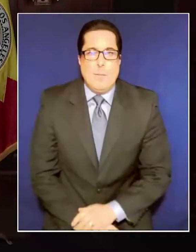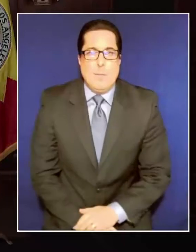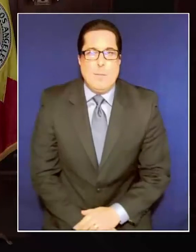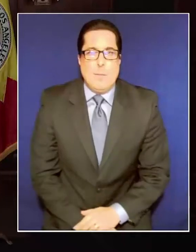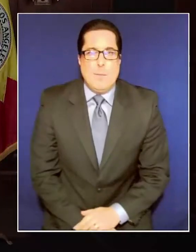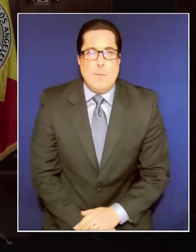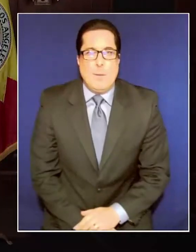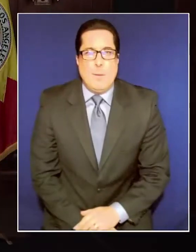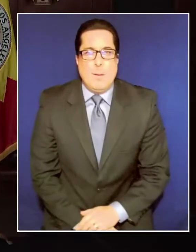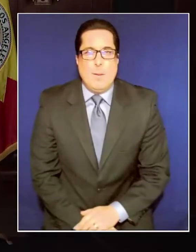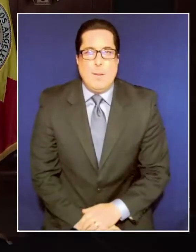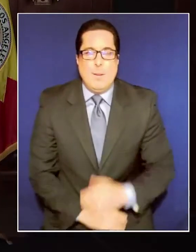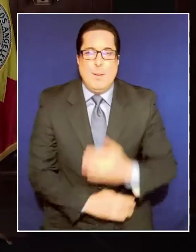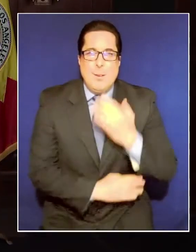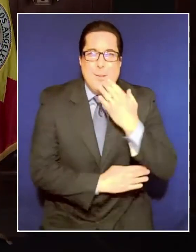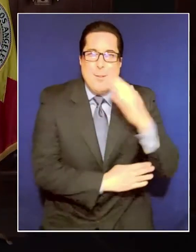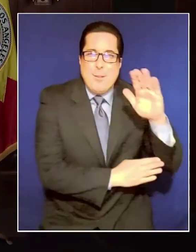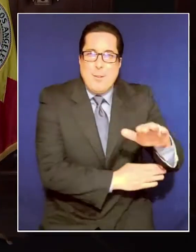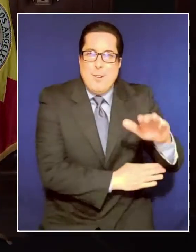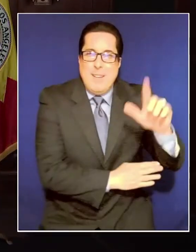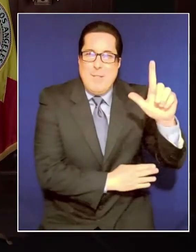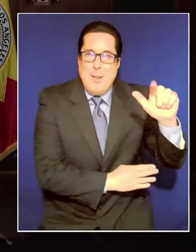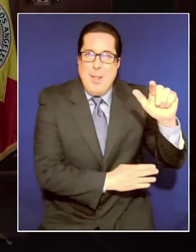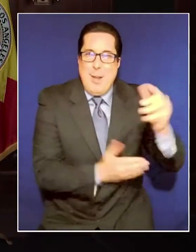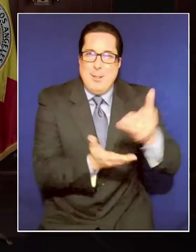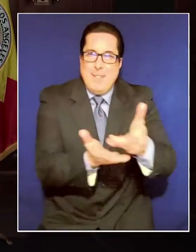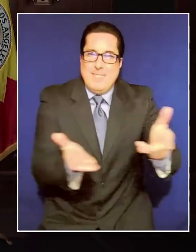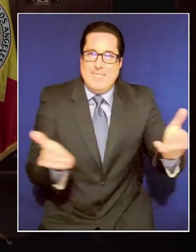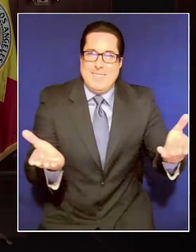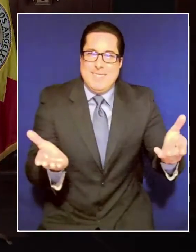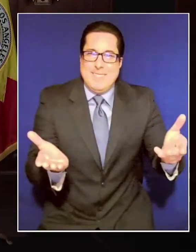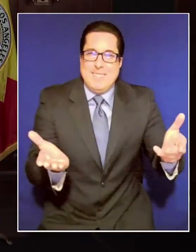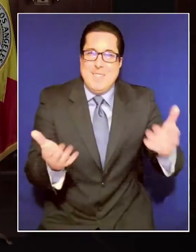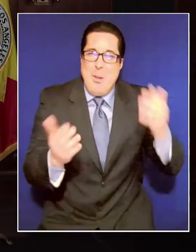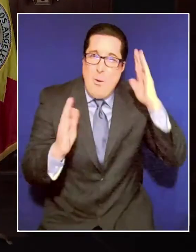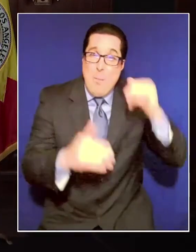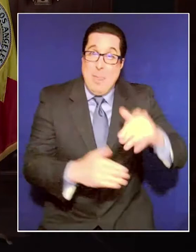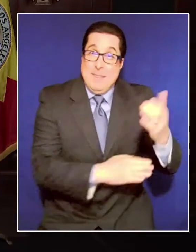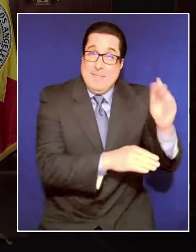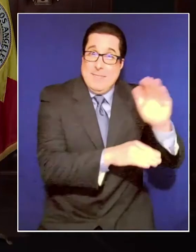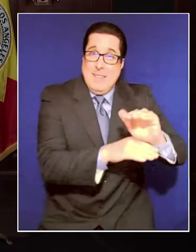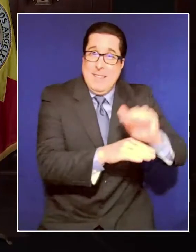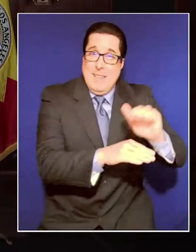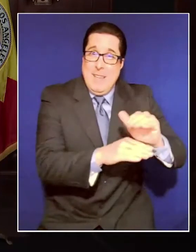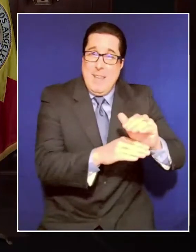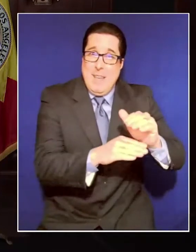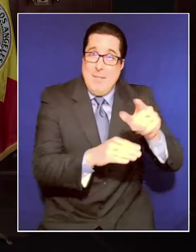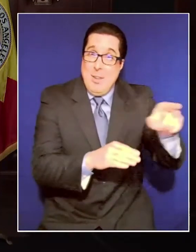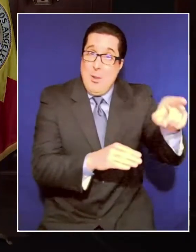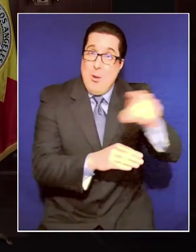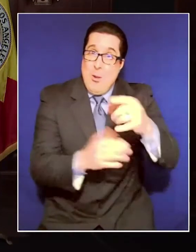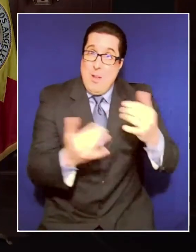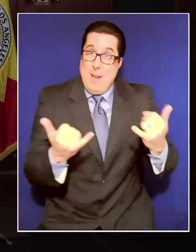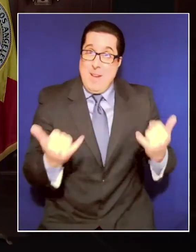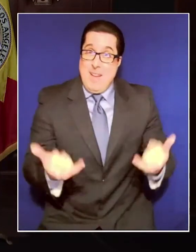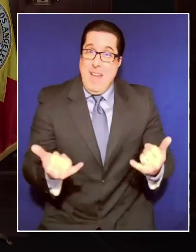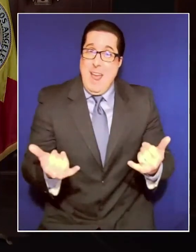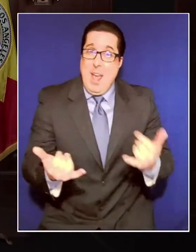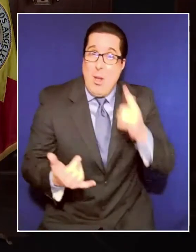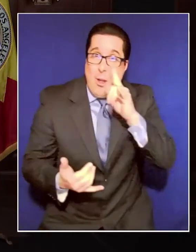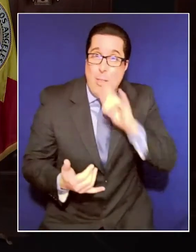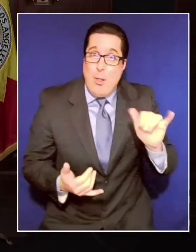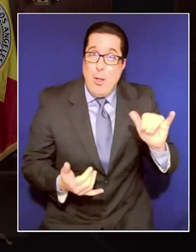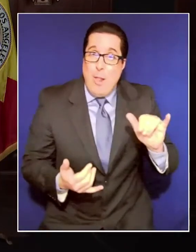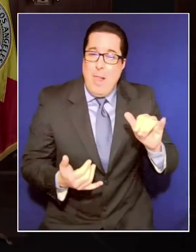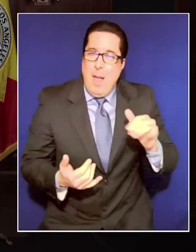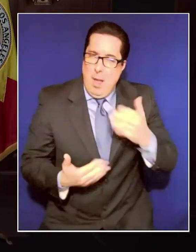Good evening Los Angeles. I hope this evening finds you and your family as well as can be in what has